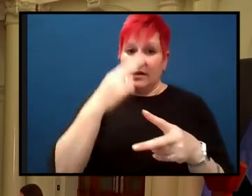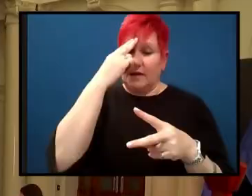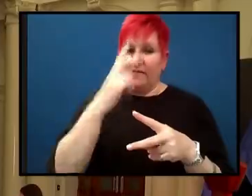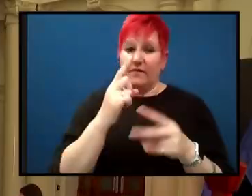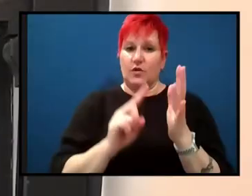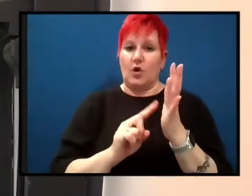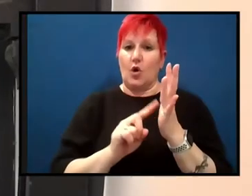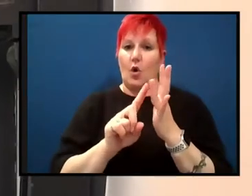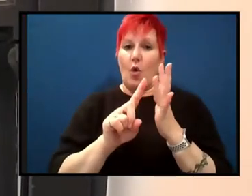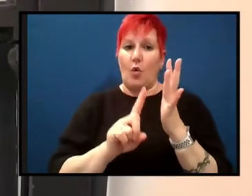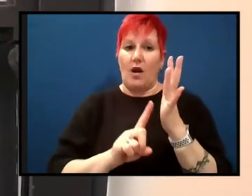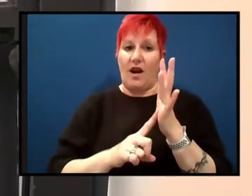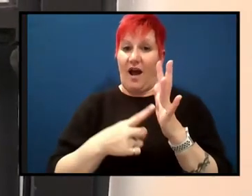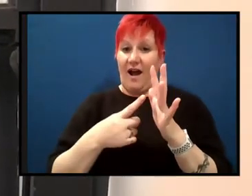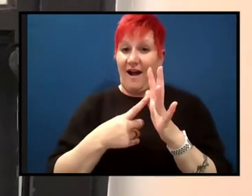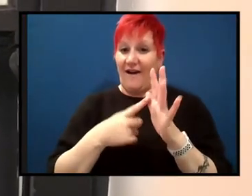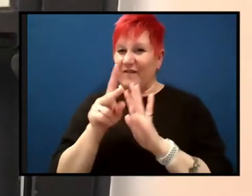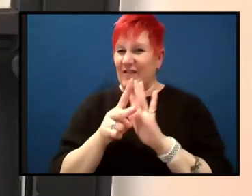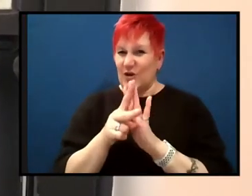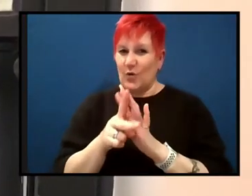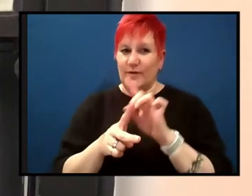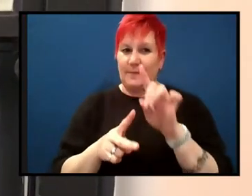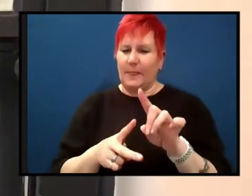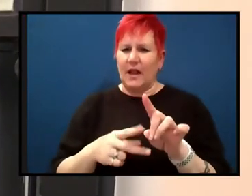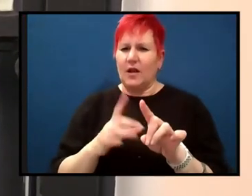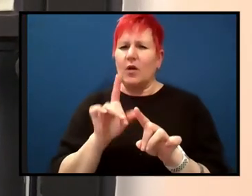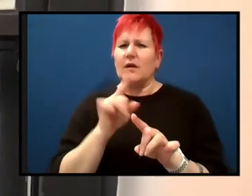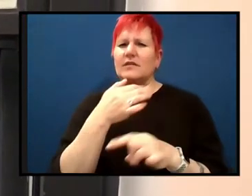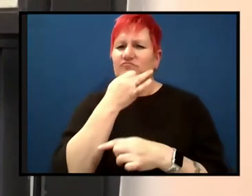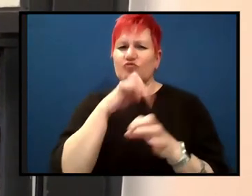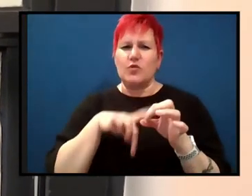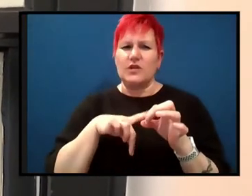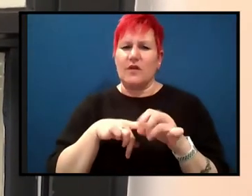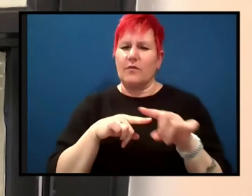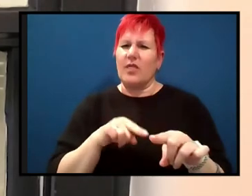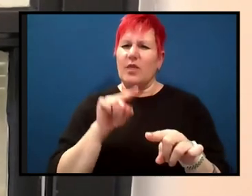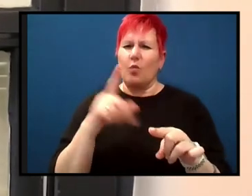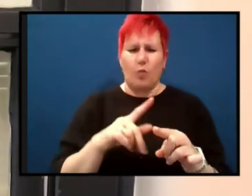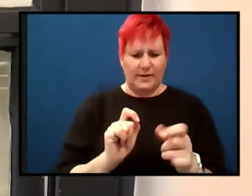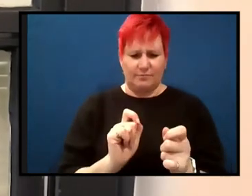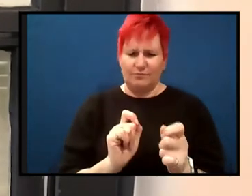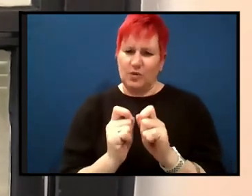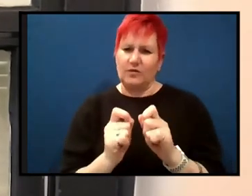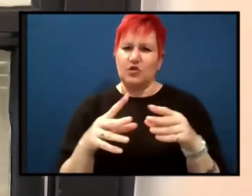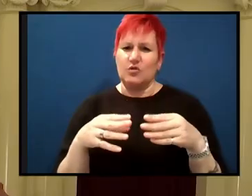And my question is what is, what was the turning point that let the theory of tectonic plates be accepted?